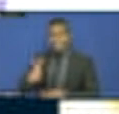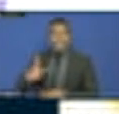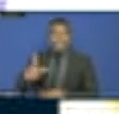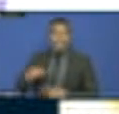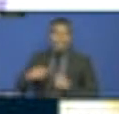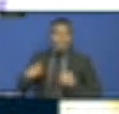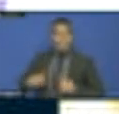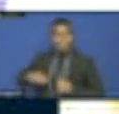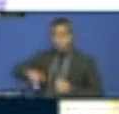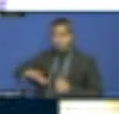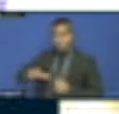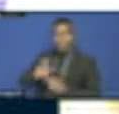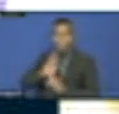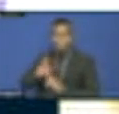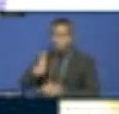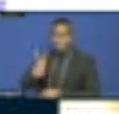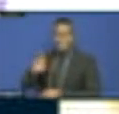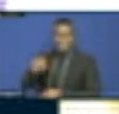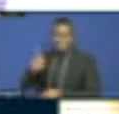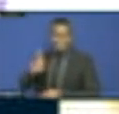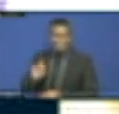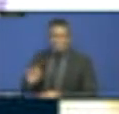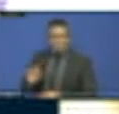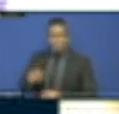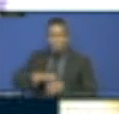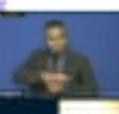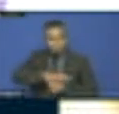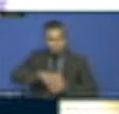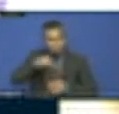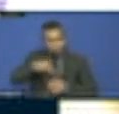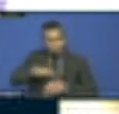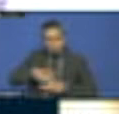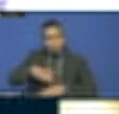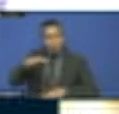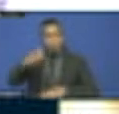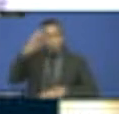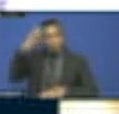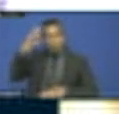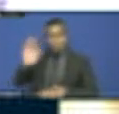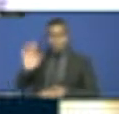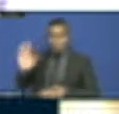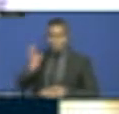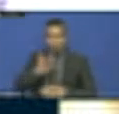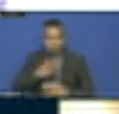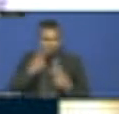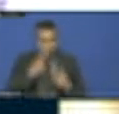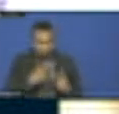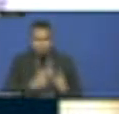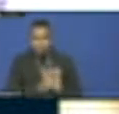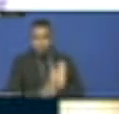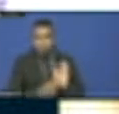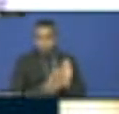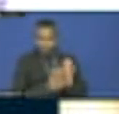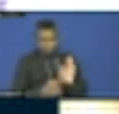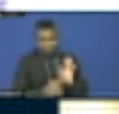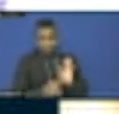at provincial level, must also be strengthening the action at the local level. So we are not supplanting anything,